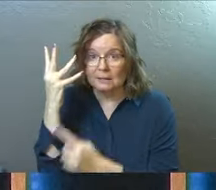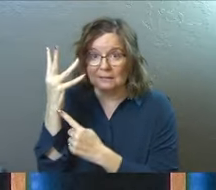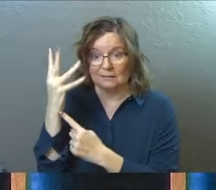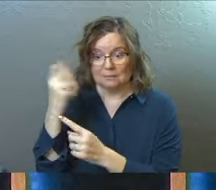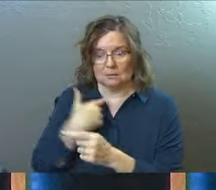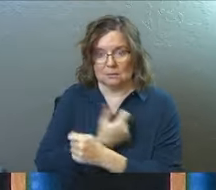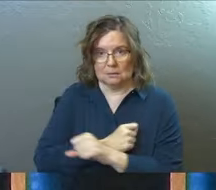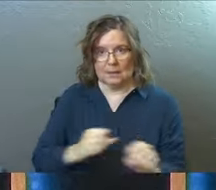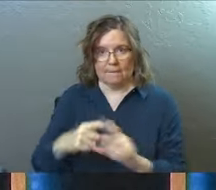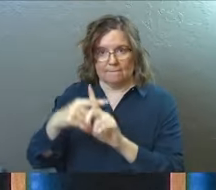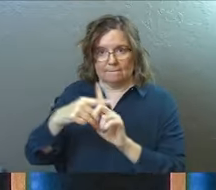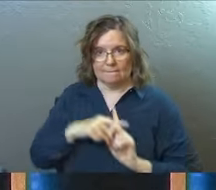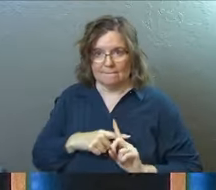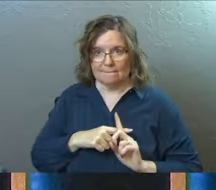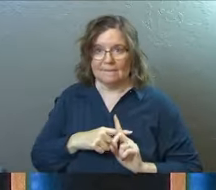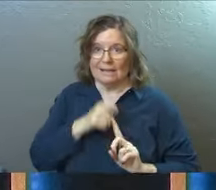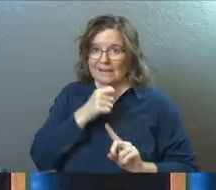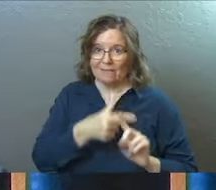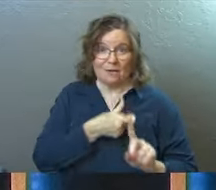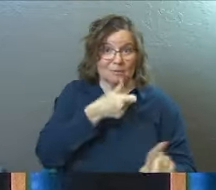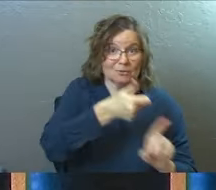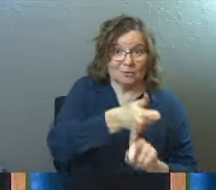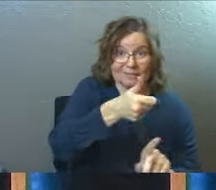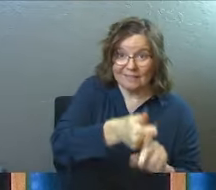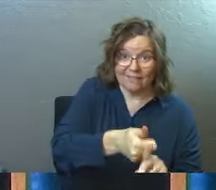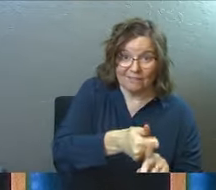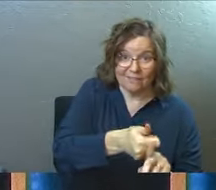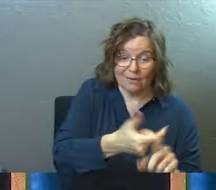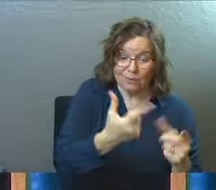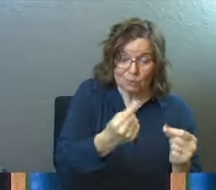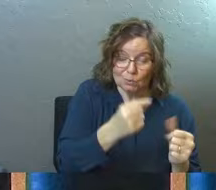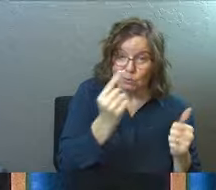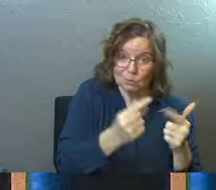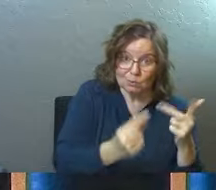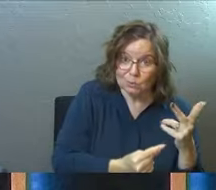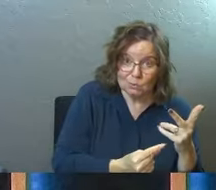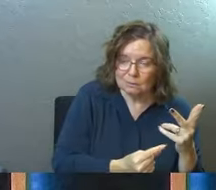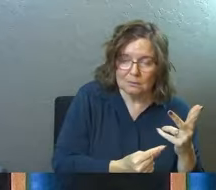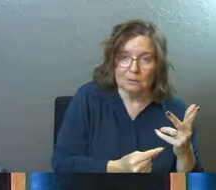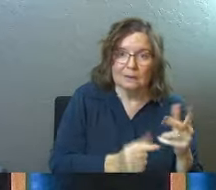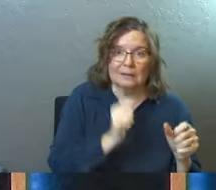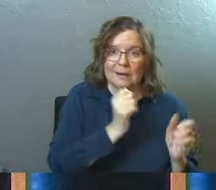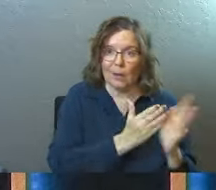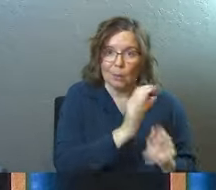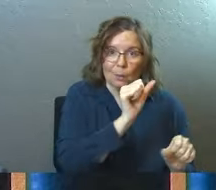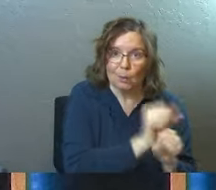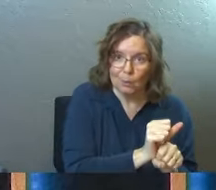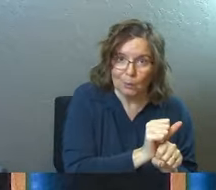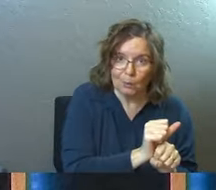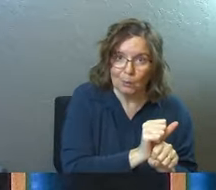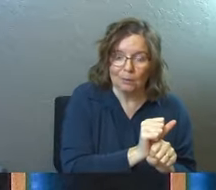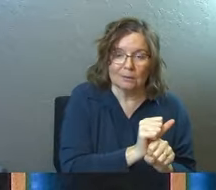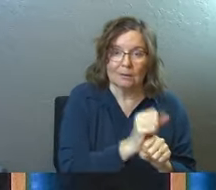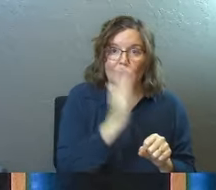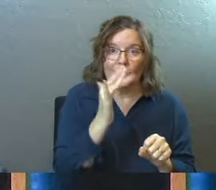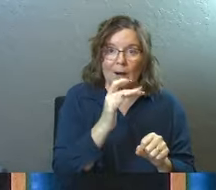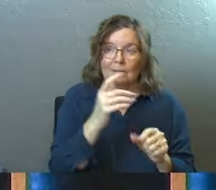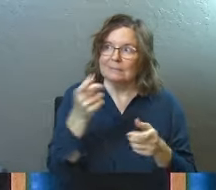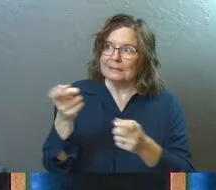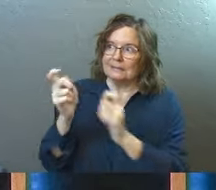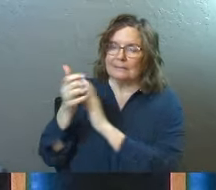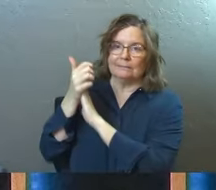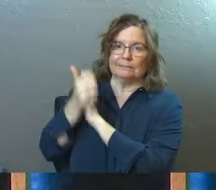through faith. And this is not from yourselves. It is the gift of God. It is not by works so that no one can boast.